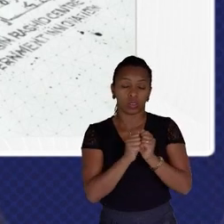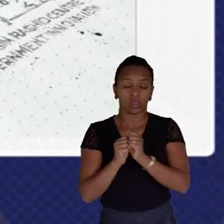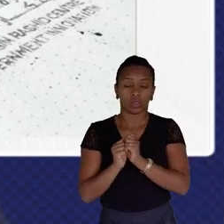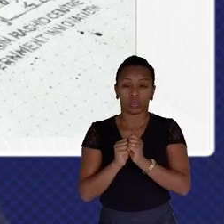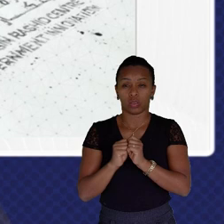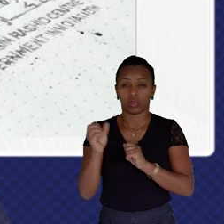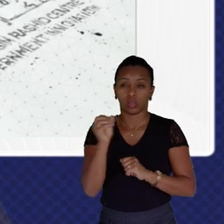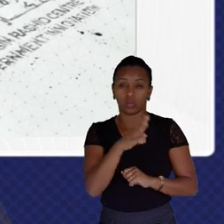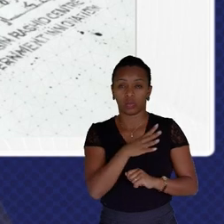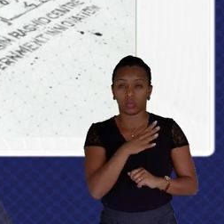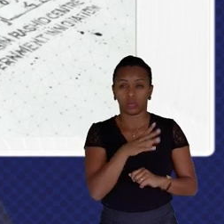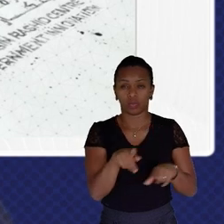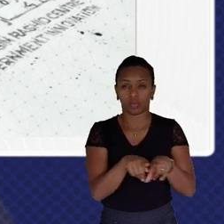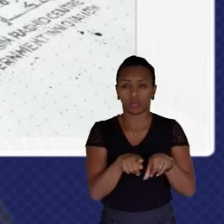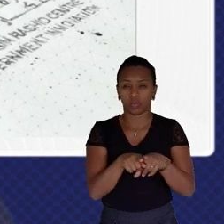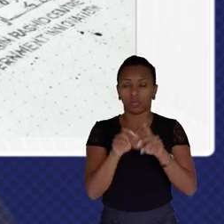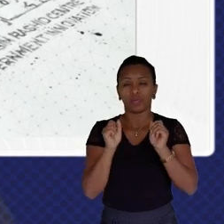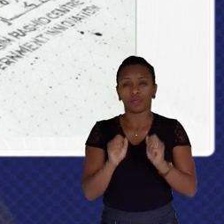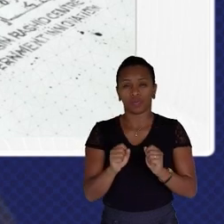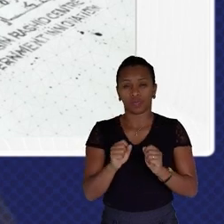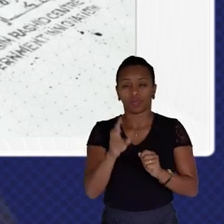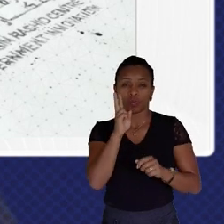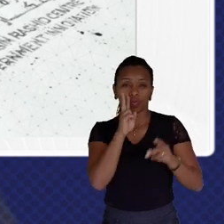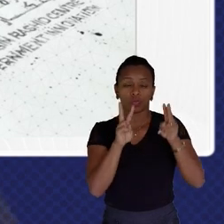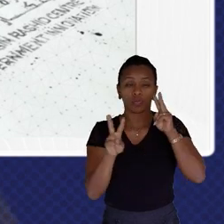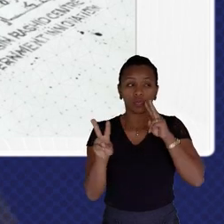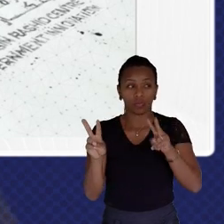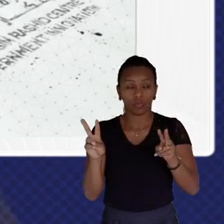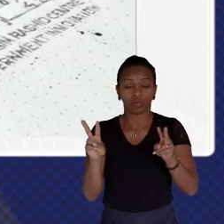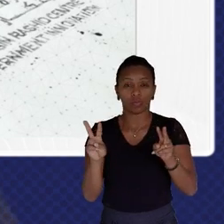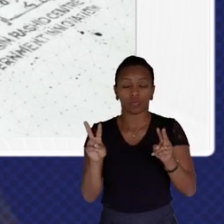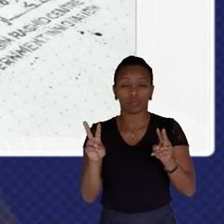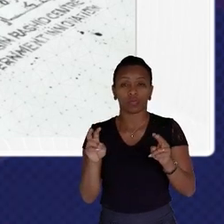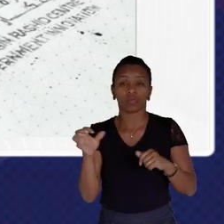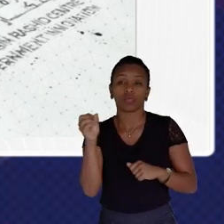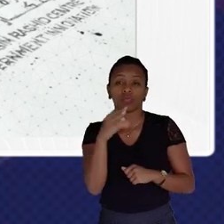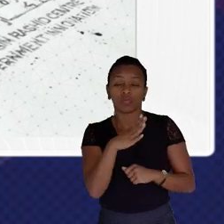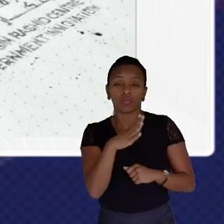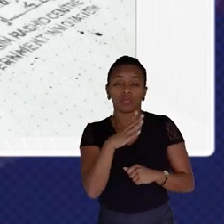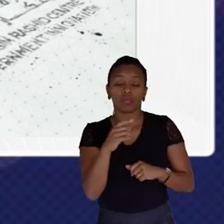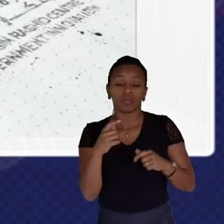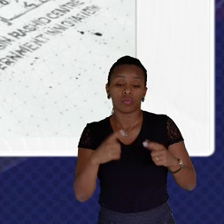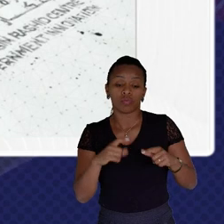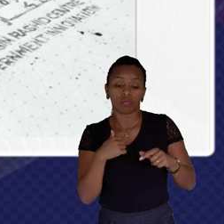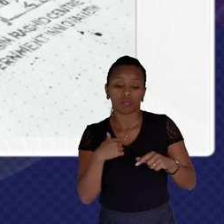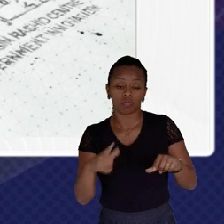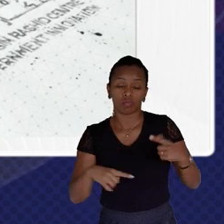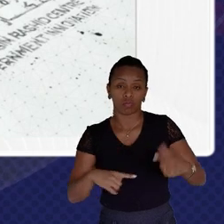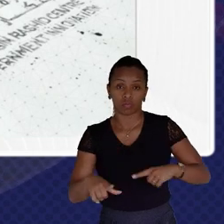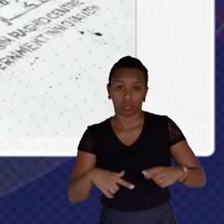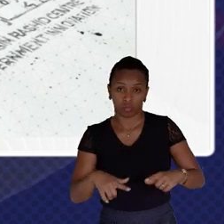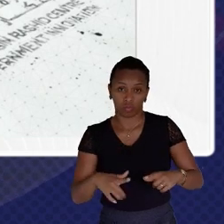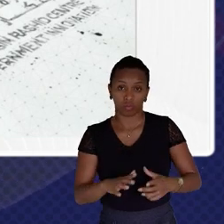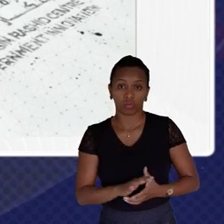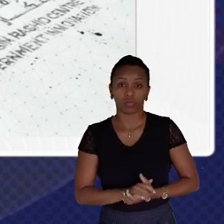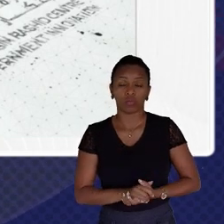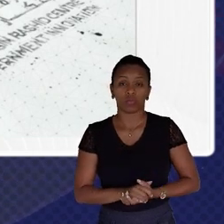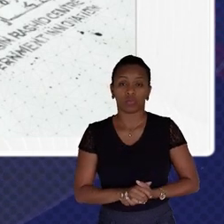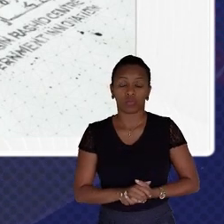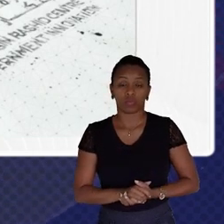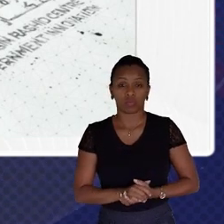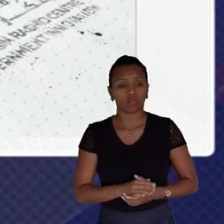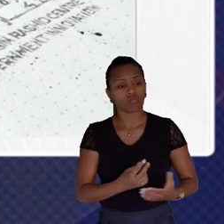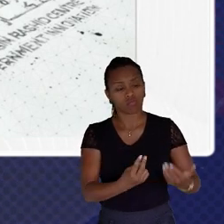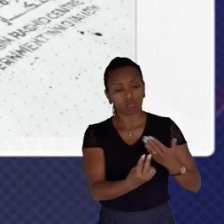see, the Mohammed bin Rashid Centre For Government Innovation, where I work And it was to It launched to help support